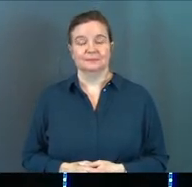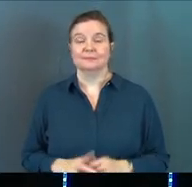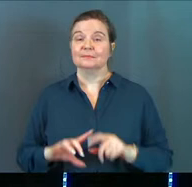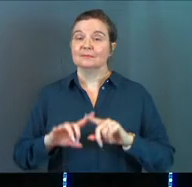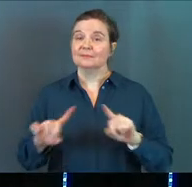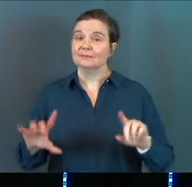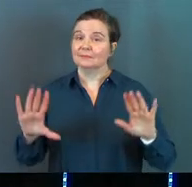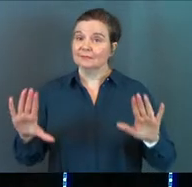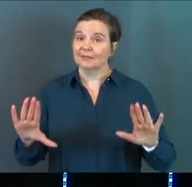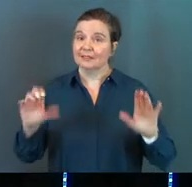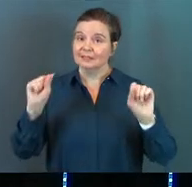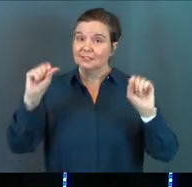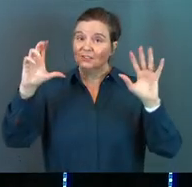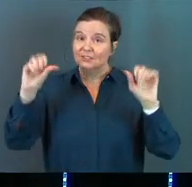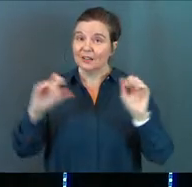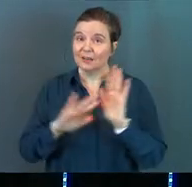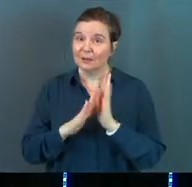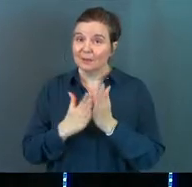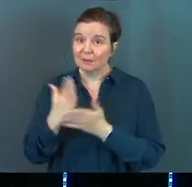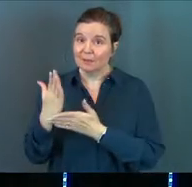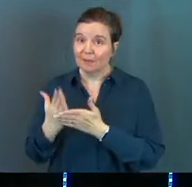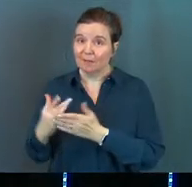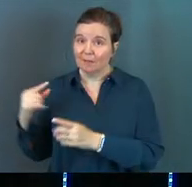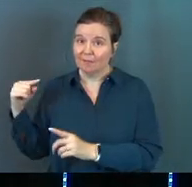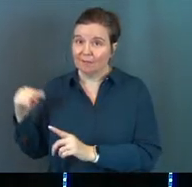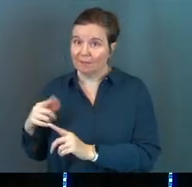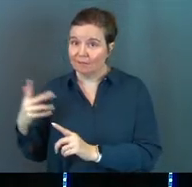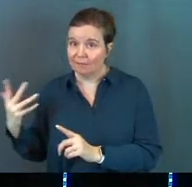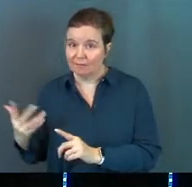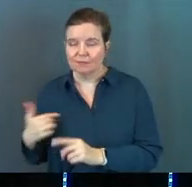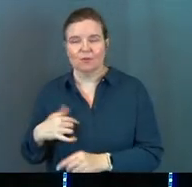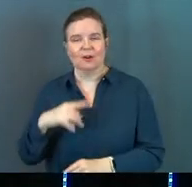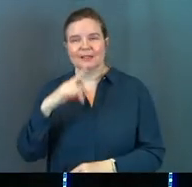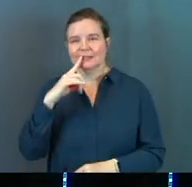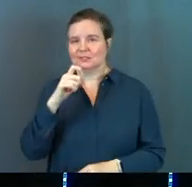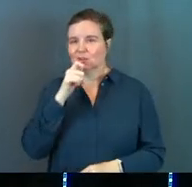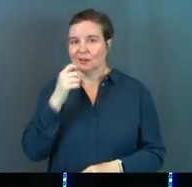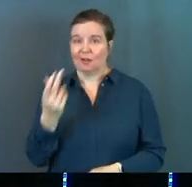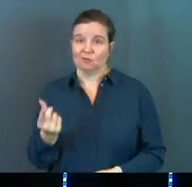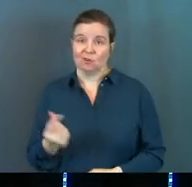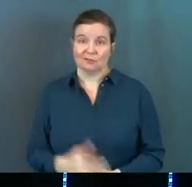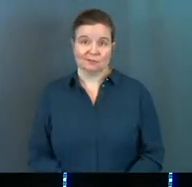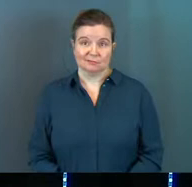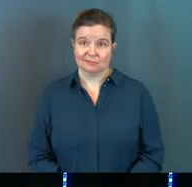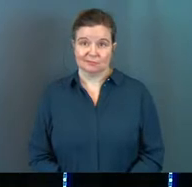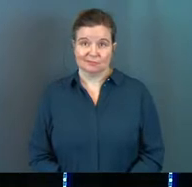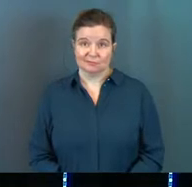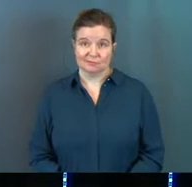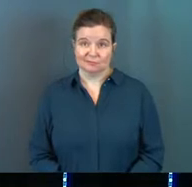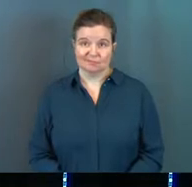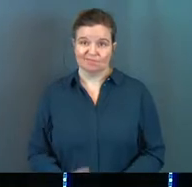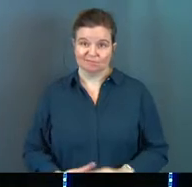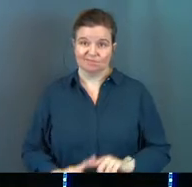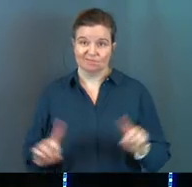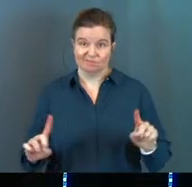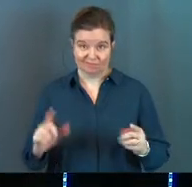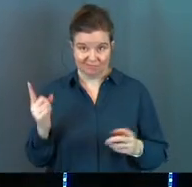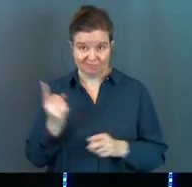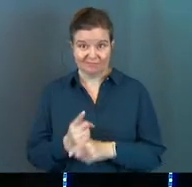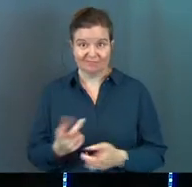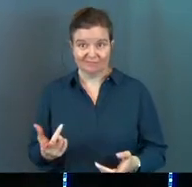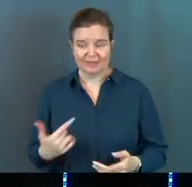But here's the shocking biblical truth of it all. Our kids are not dogs. Amen.